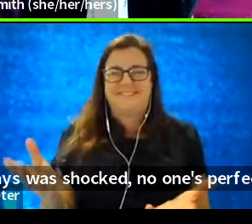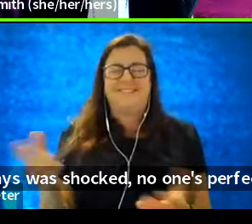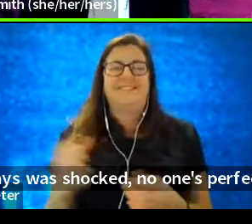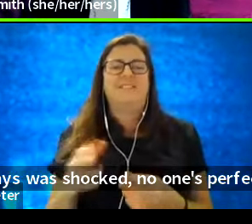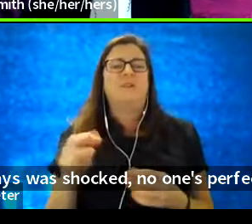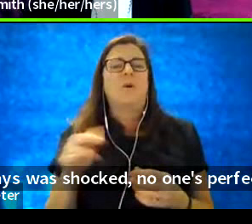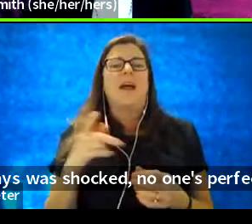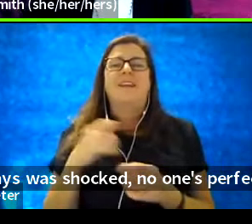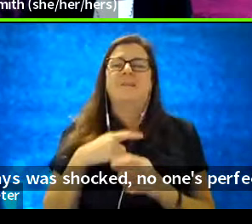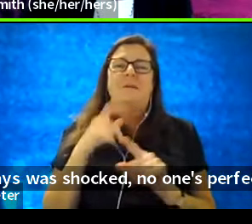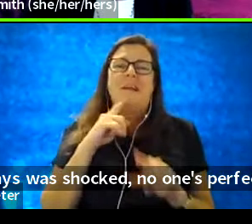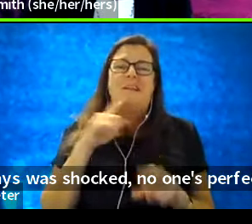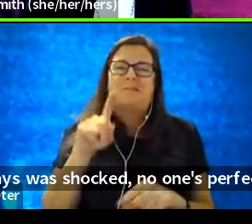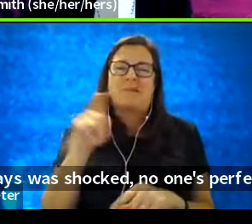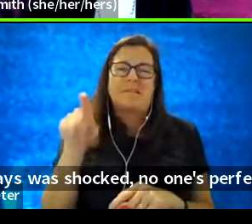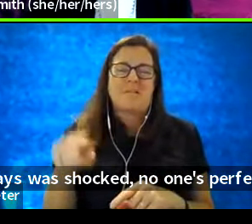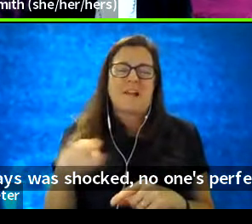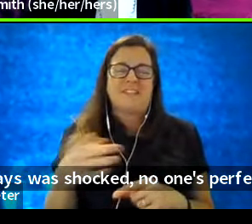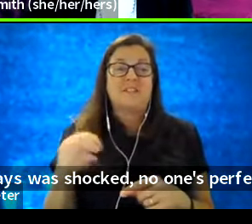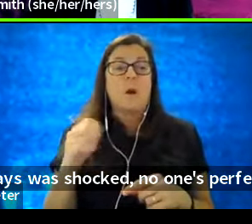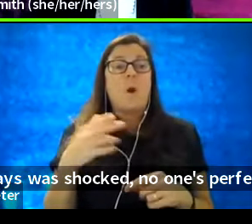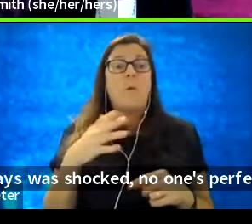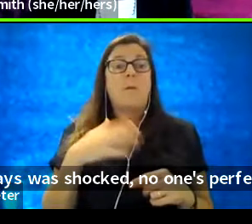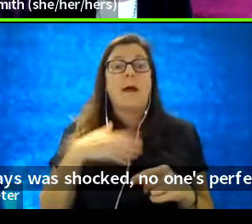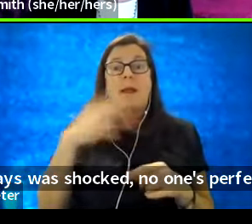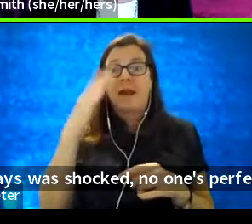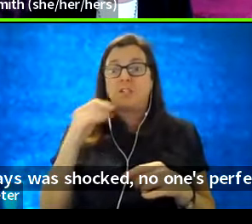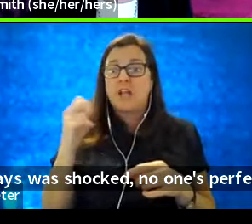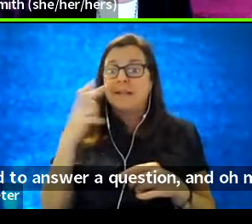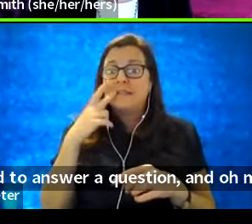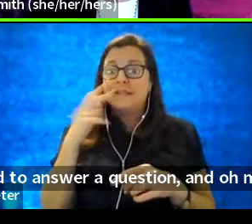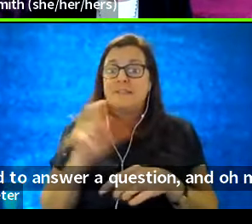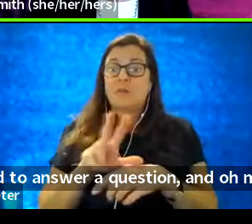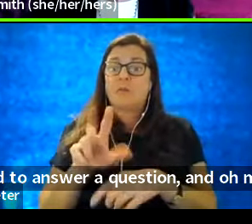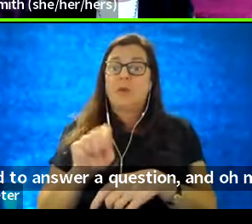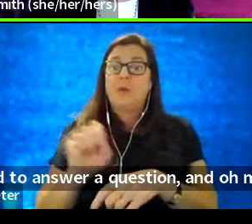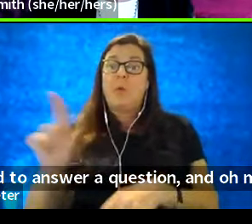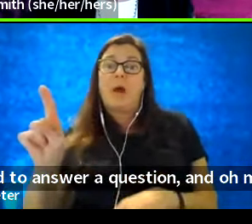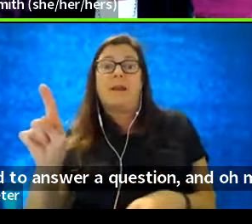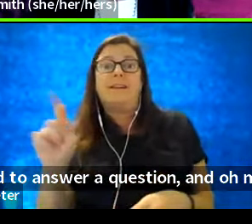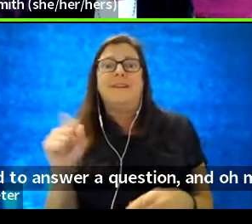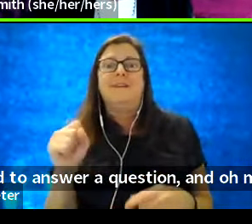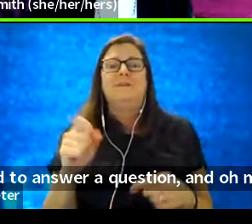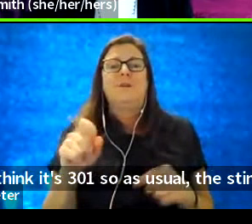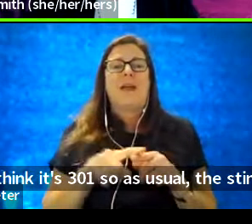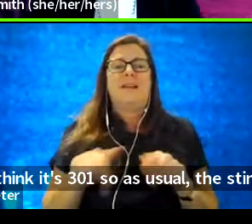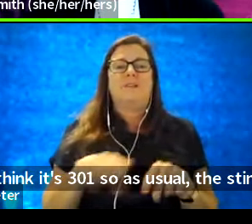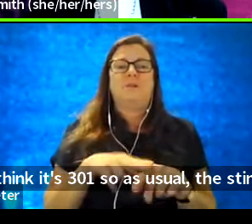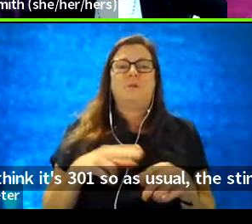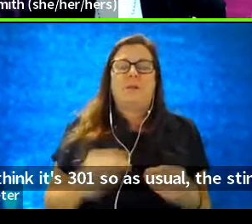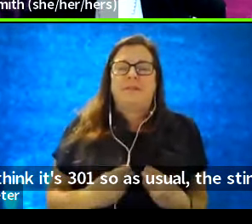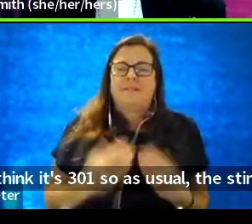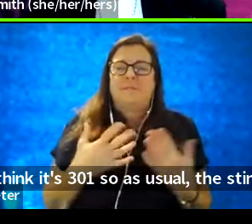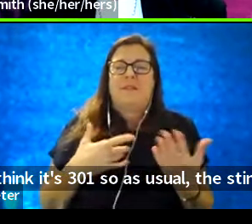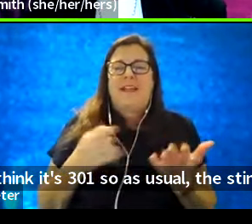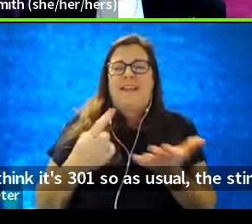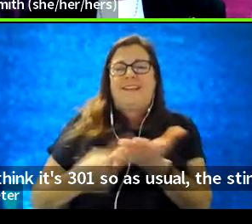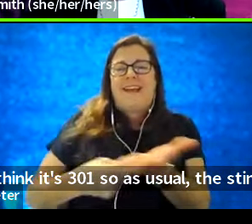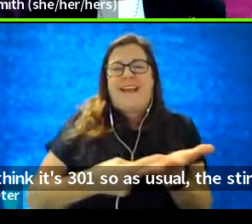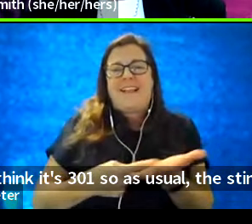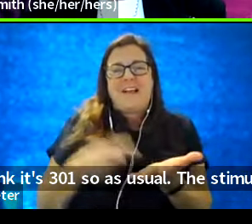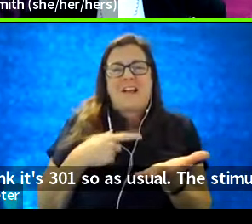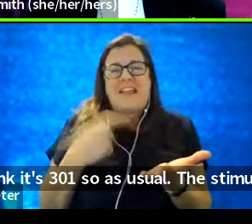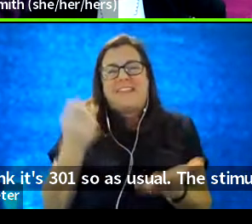there I had to answer a question and oh my gosh, I just see it's three Oh one. So as usual, the stimulating dialogue and the